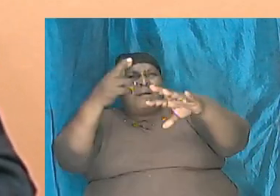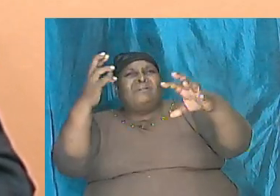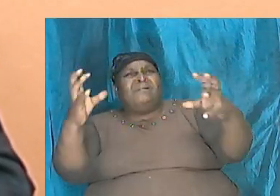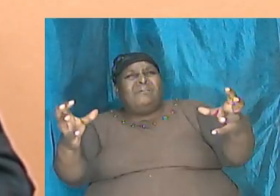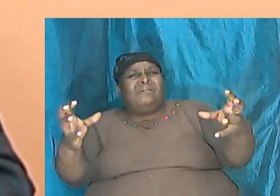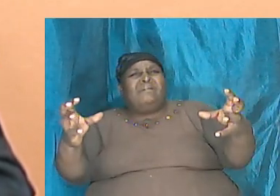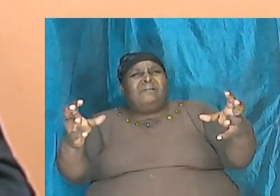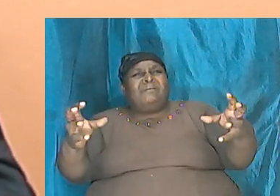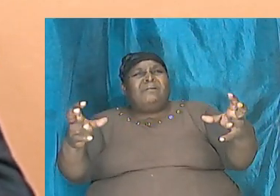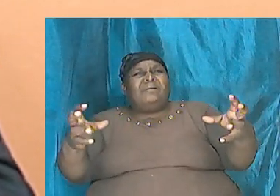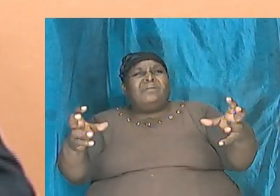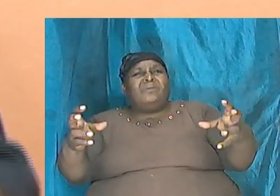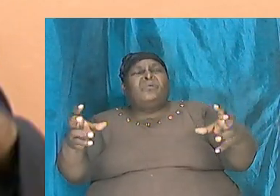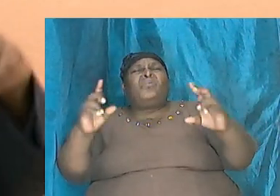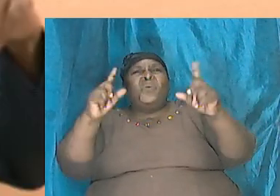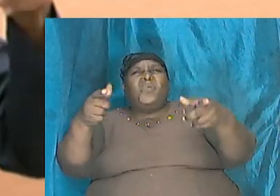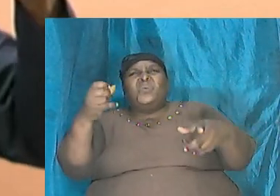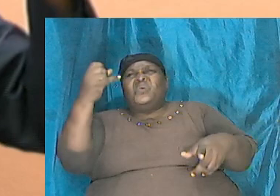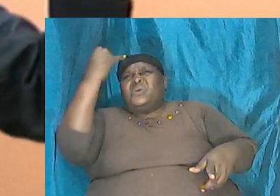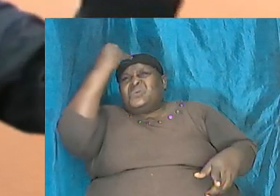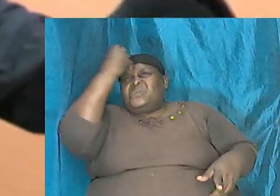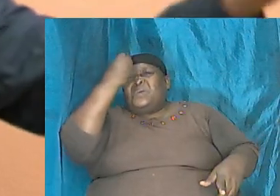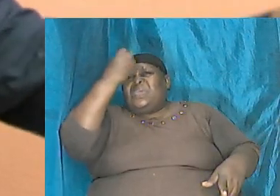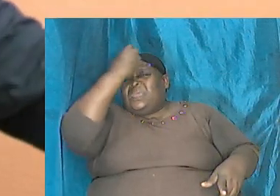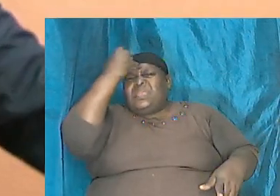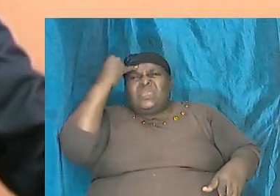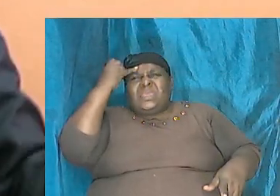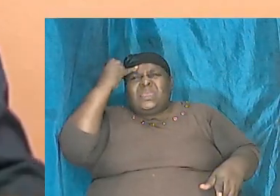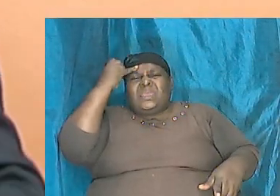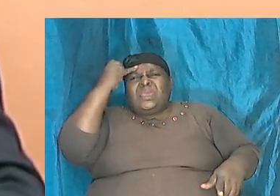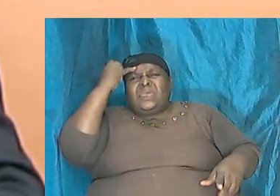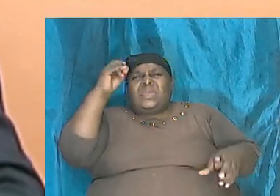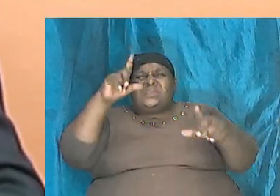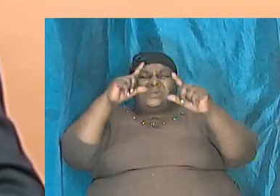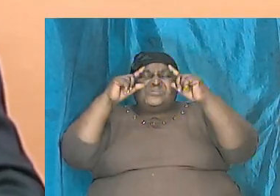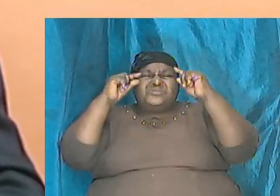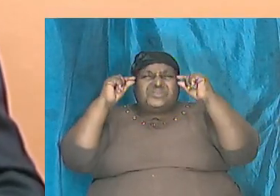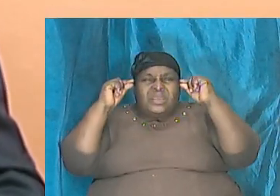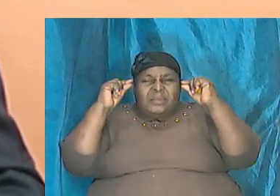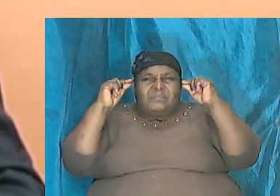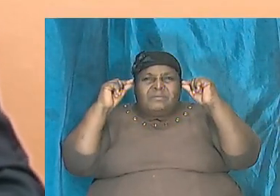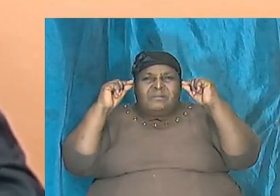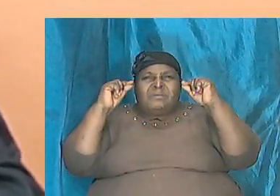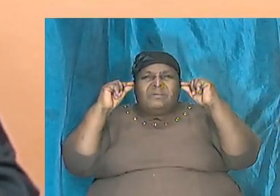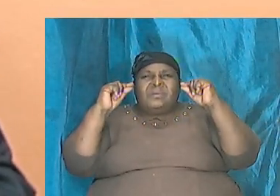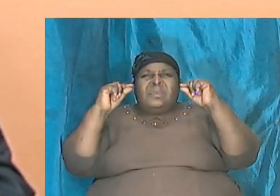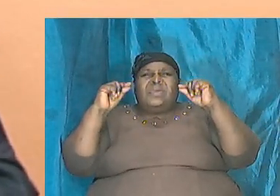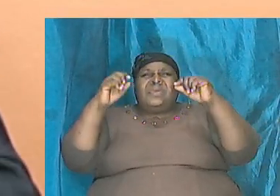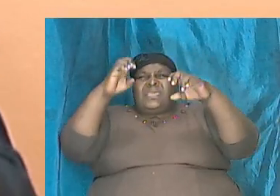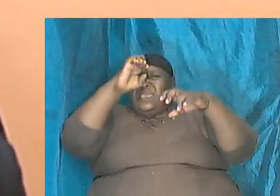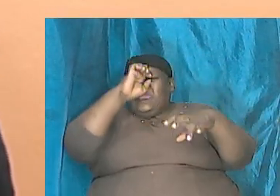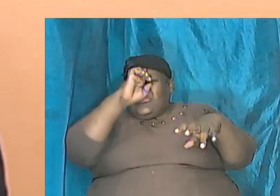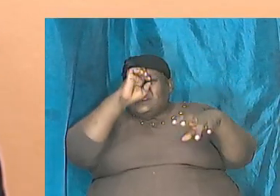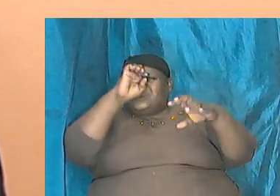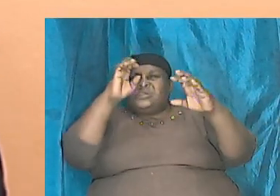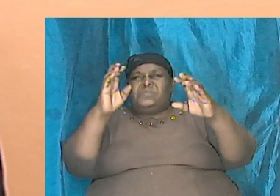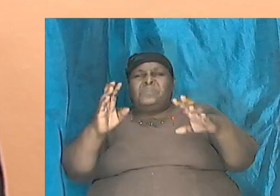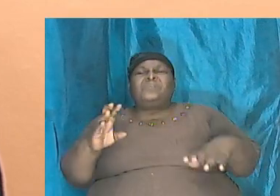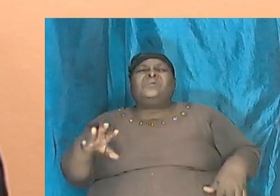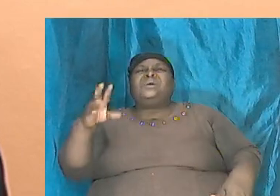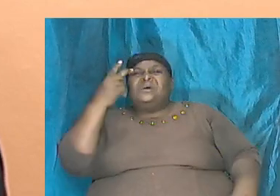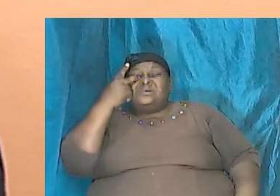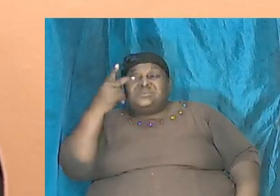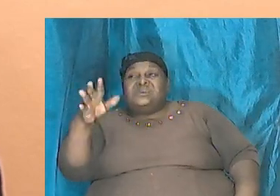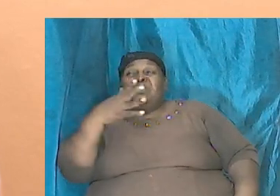India, if we go to China, if we go to Egypt, we see